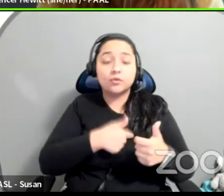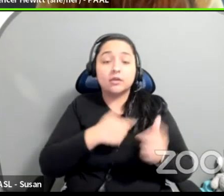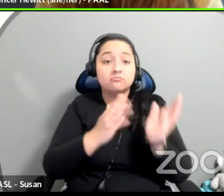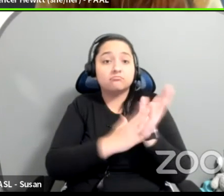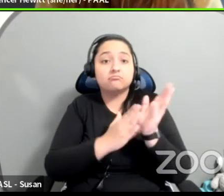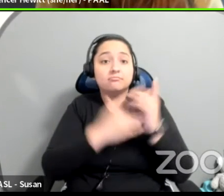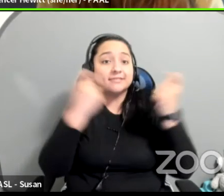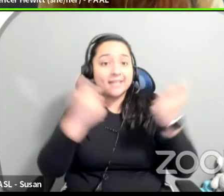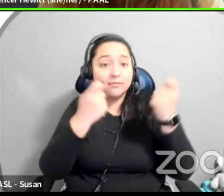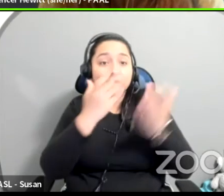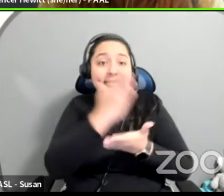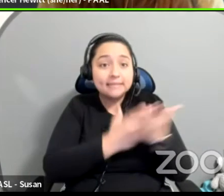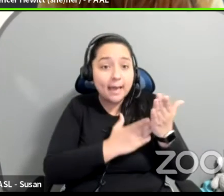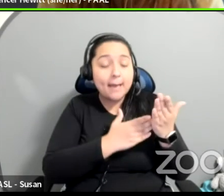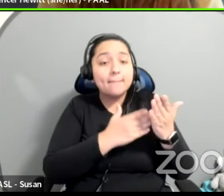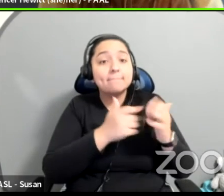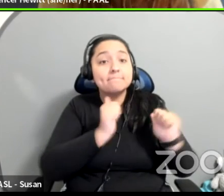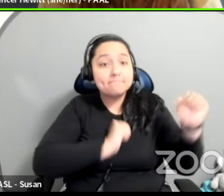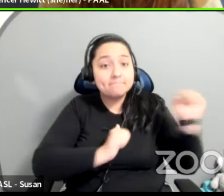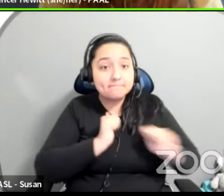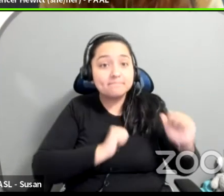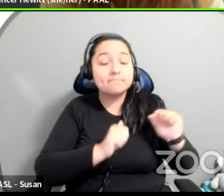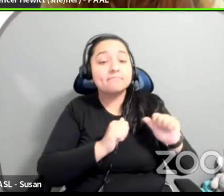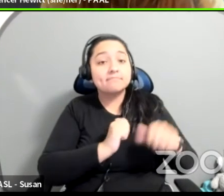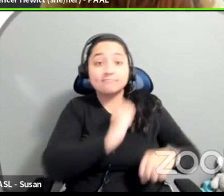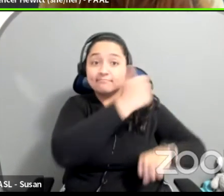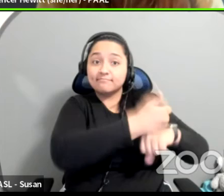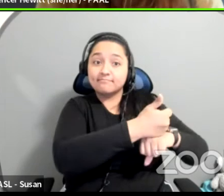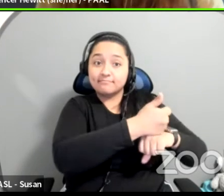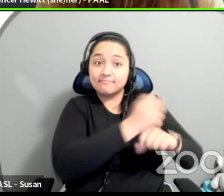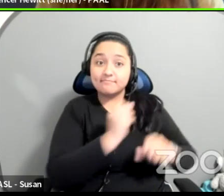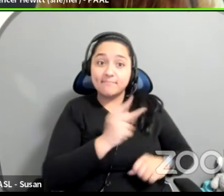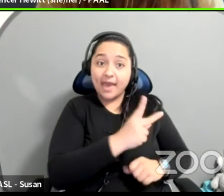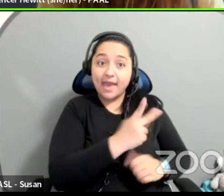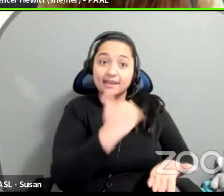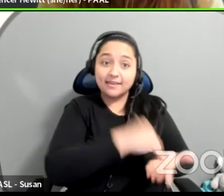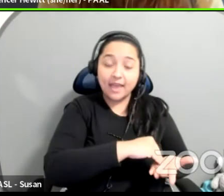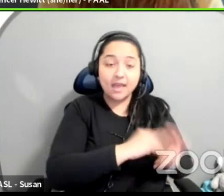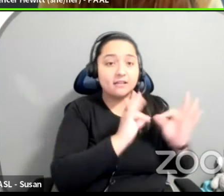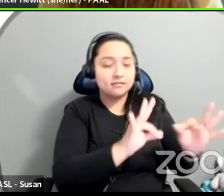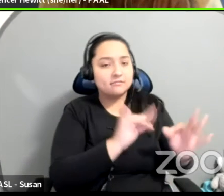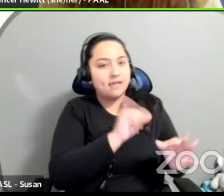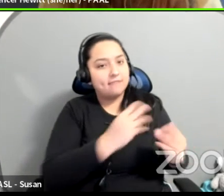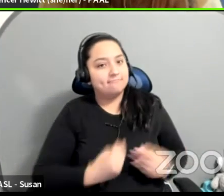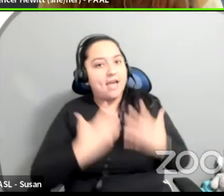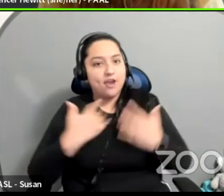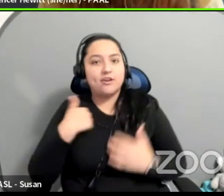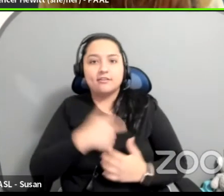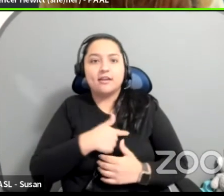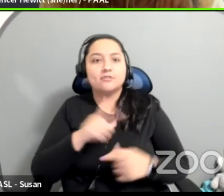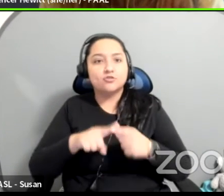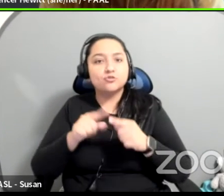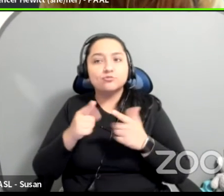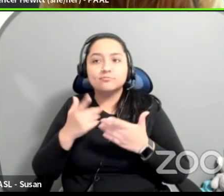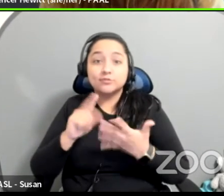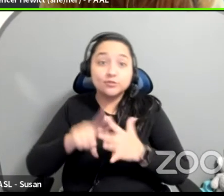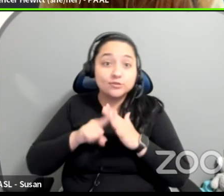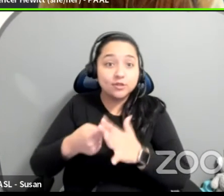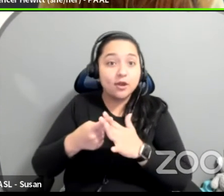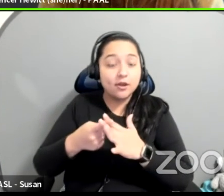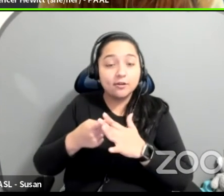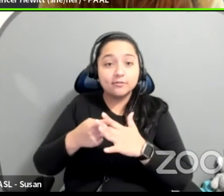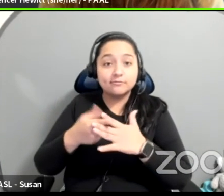Broadway Broadway is back campaign is designed to instill hope in all of us that we can start producing shows again, but I just want to